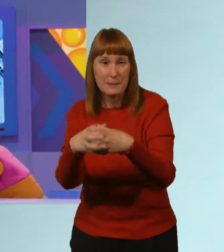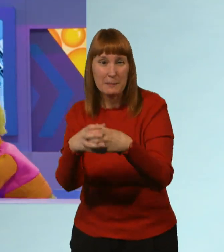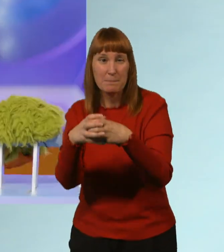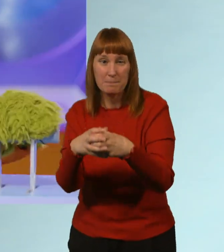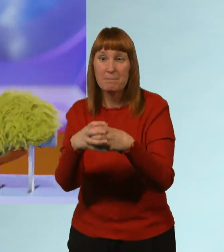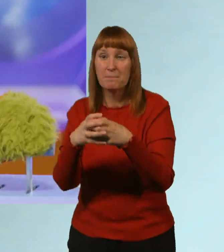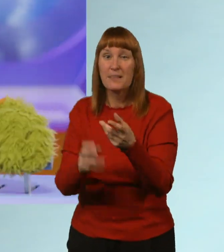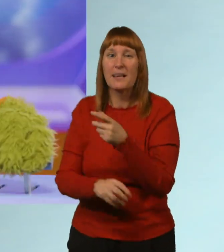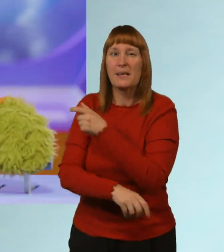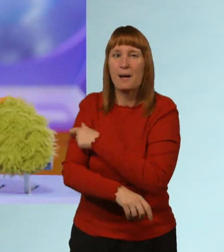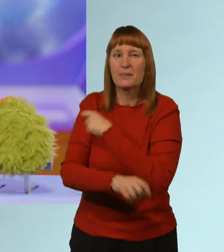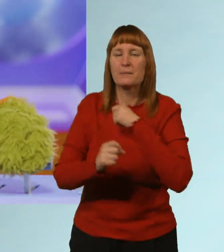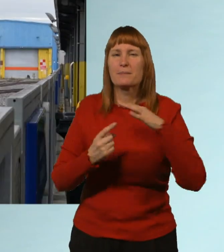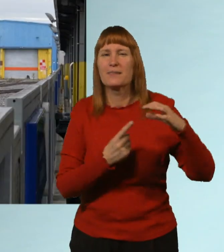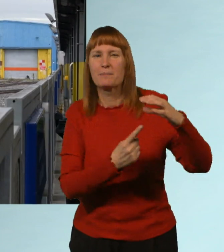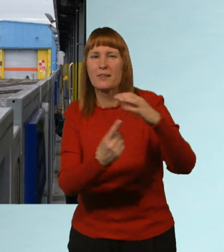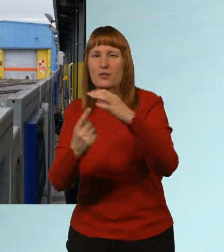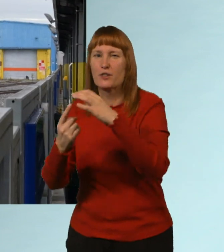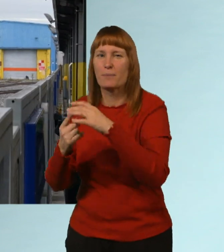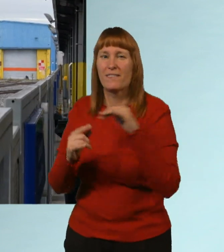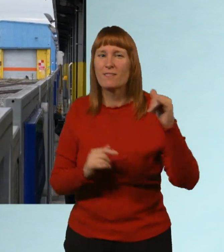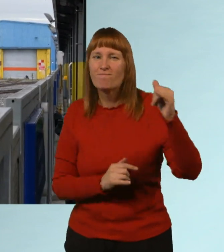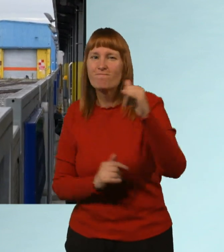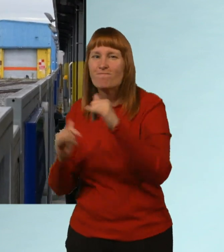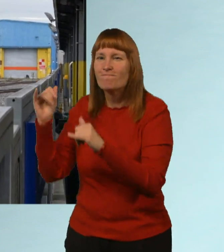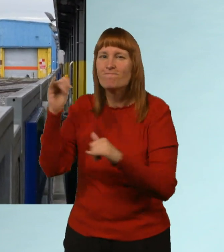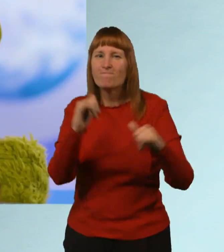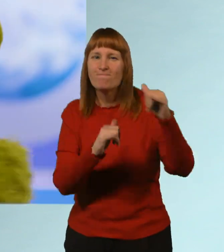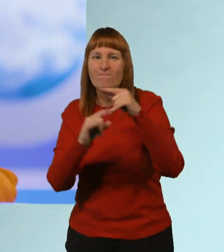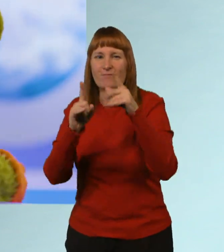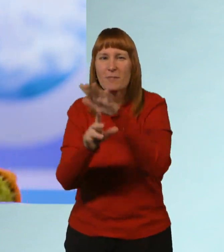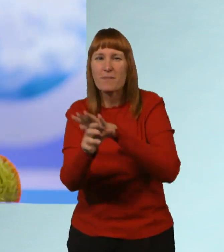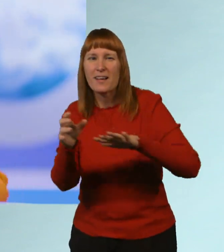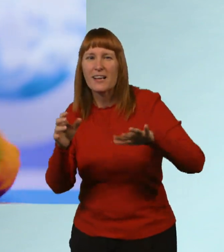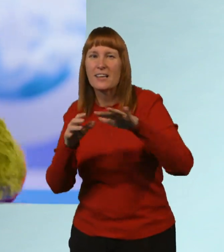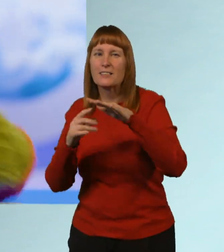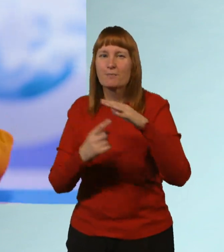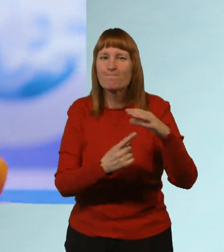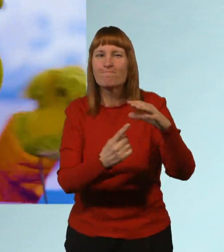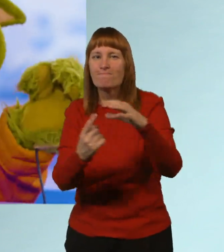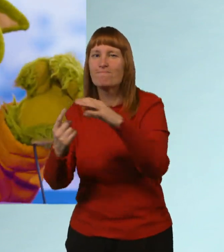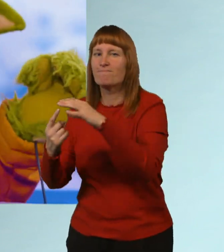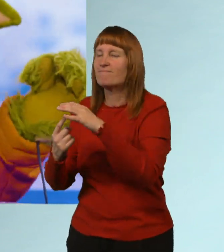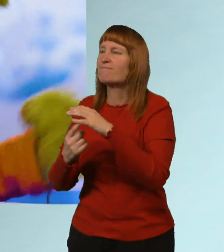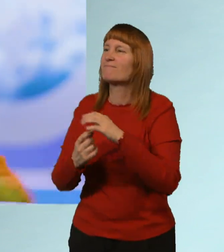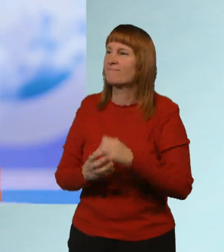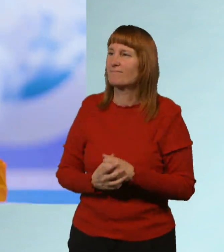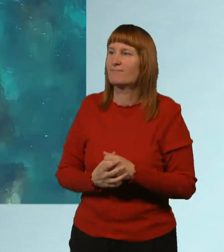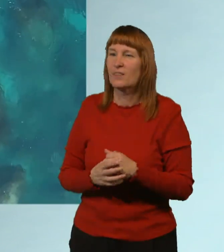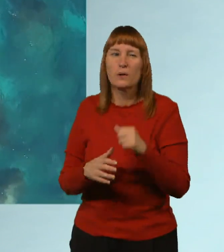Captained my spaceship And flew to lots of places Zooming around with Zoom